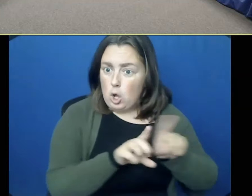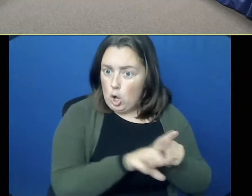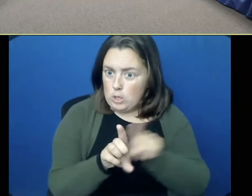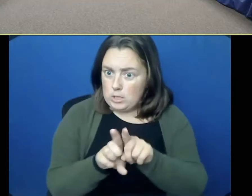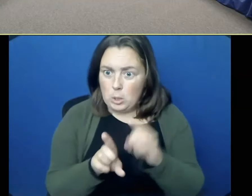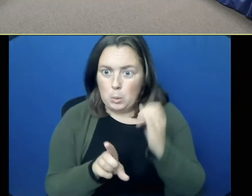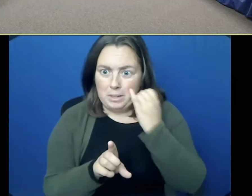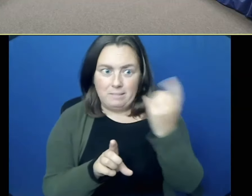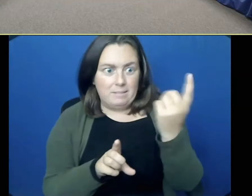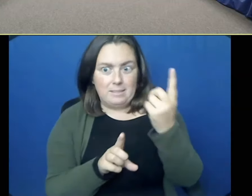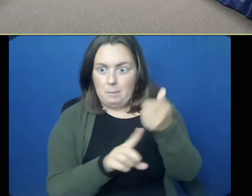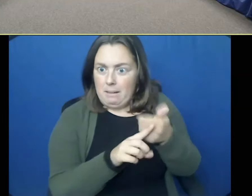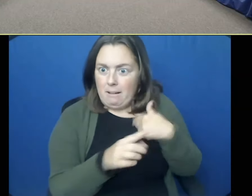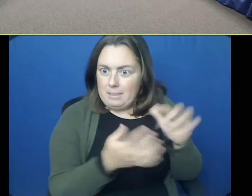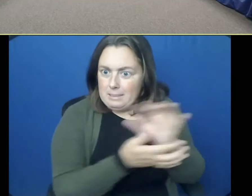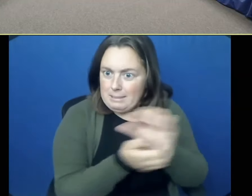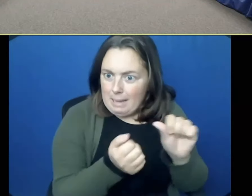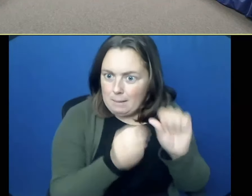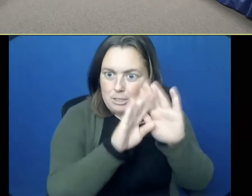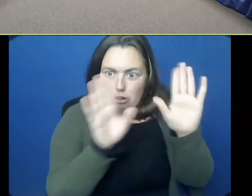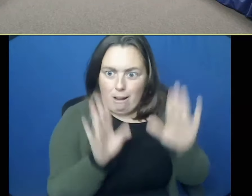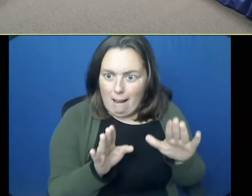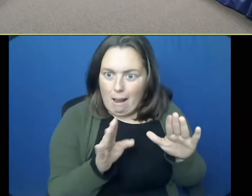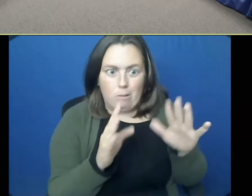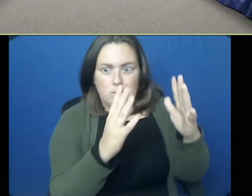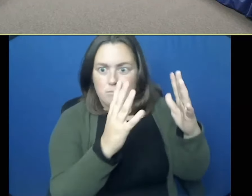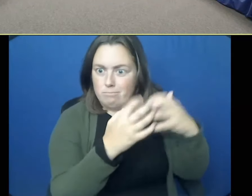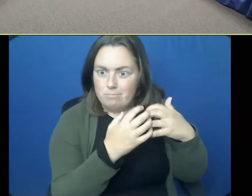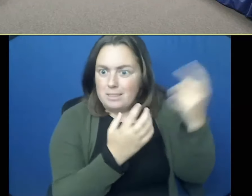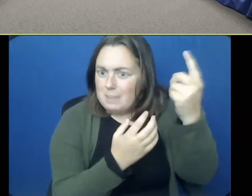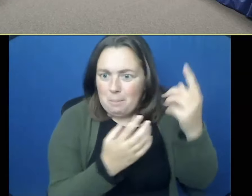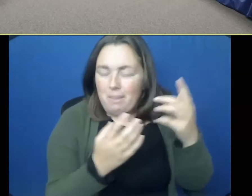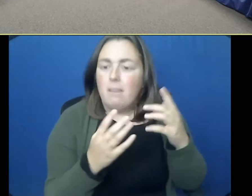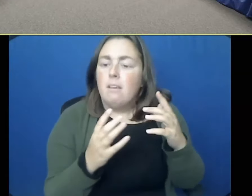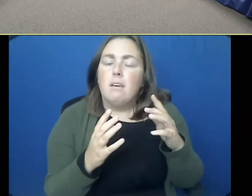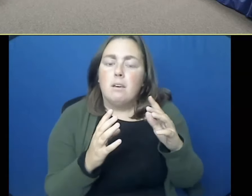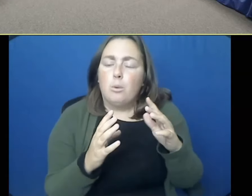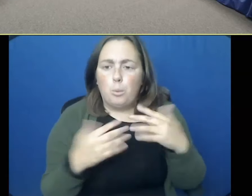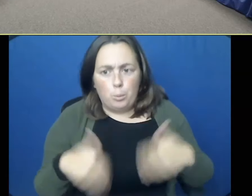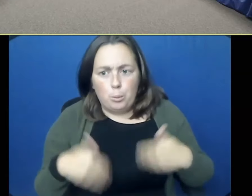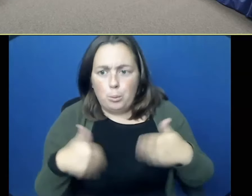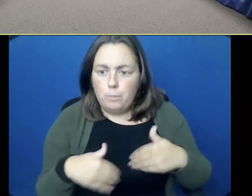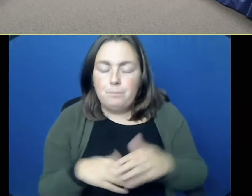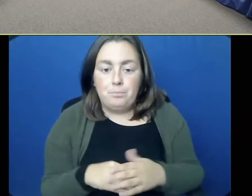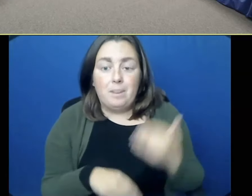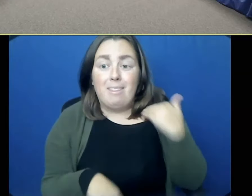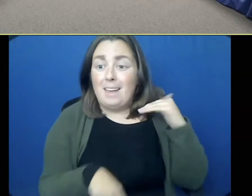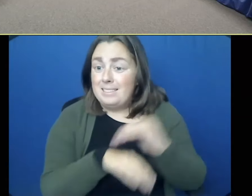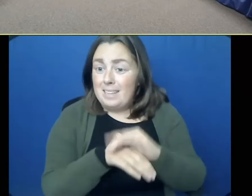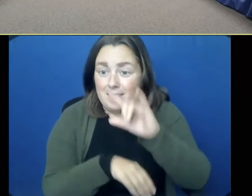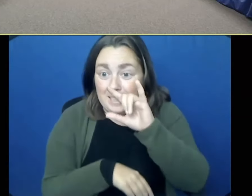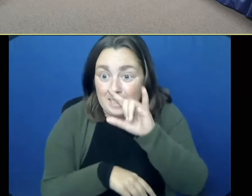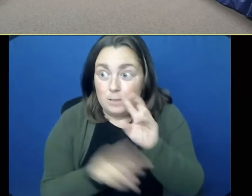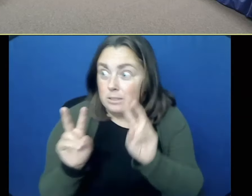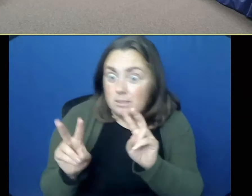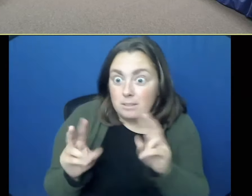we don't upset you though. Yeah. It's the last thing on your mind is, you know, and I, know, like my kids were working a scene last night. don't go